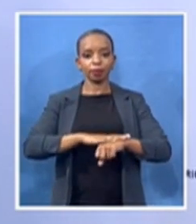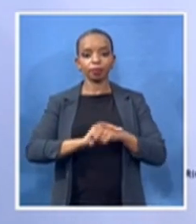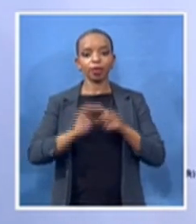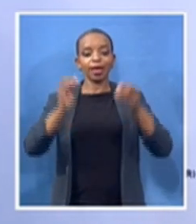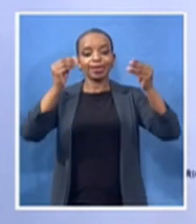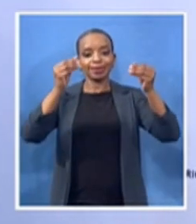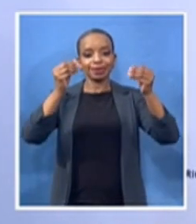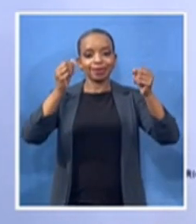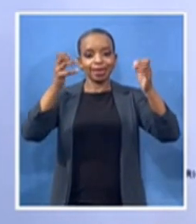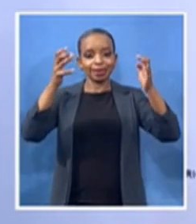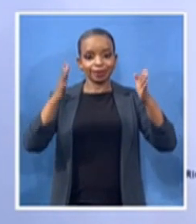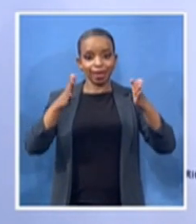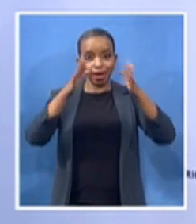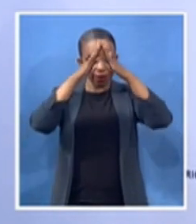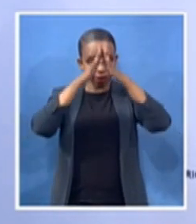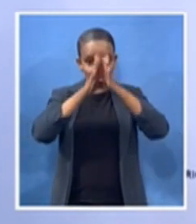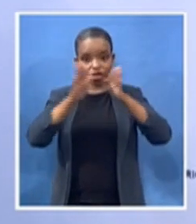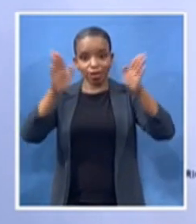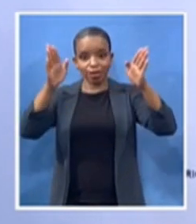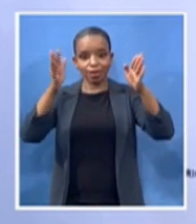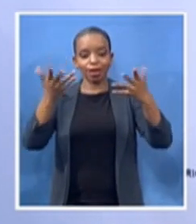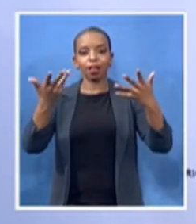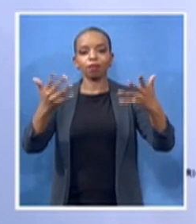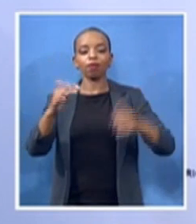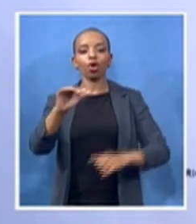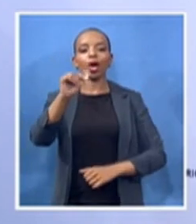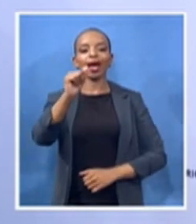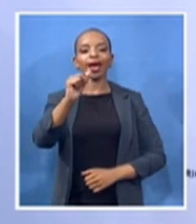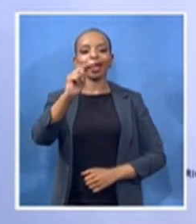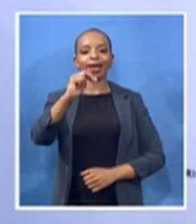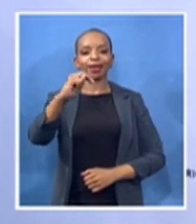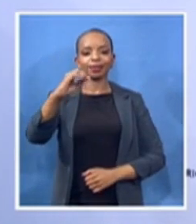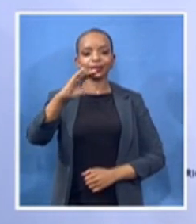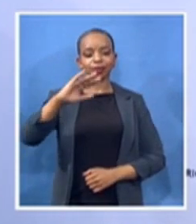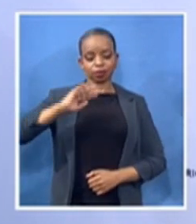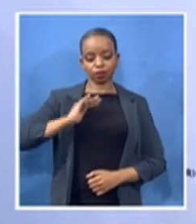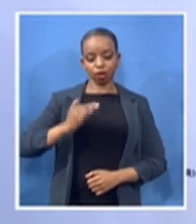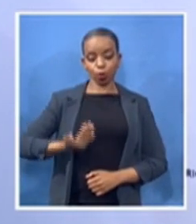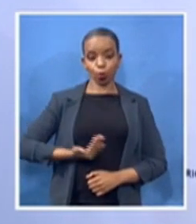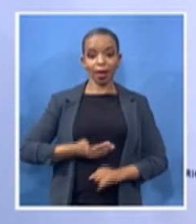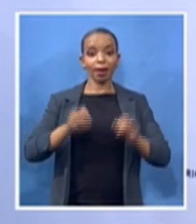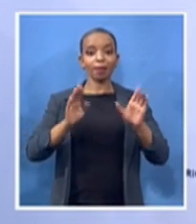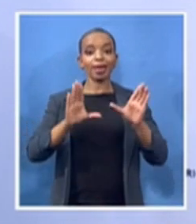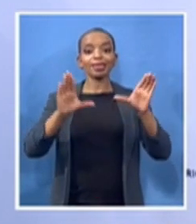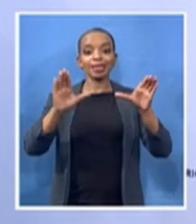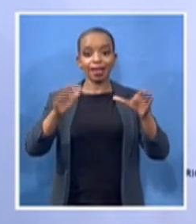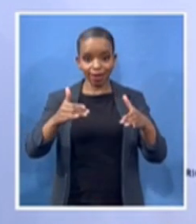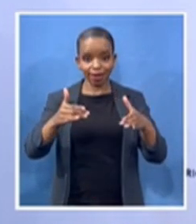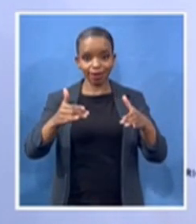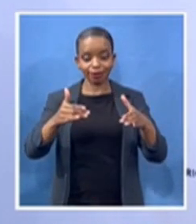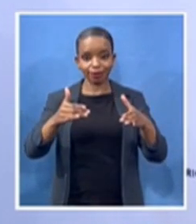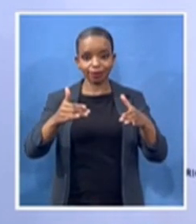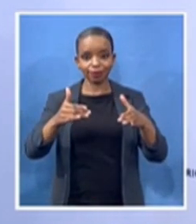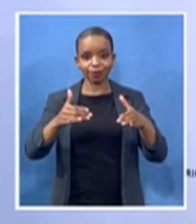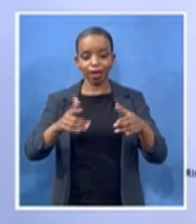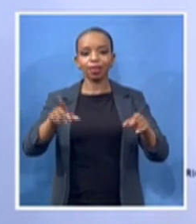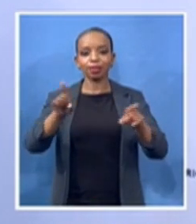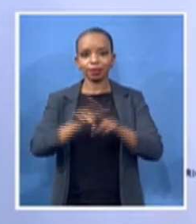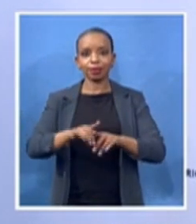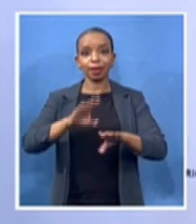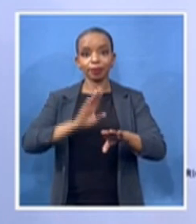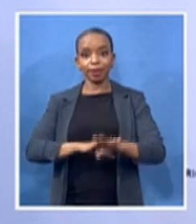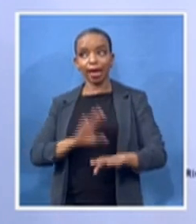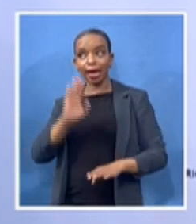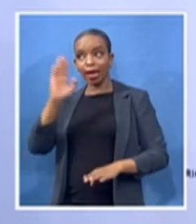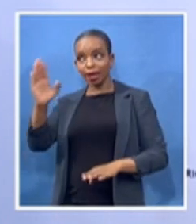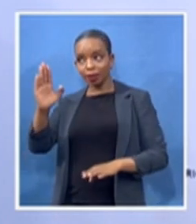also a leader of the women's missionary of